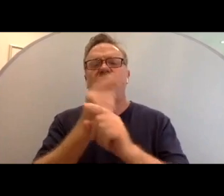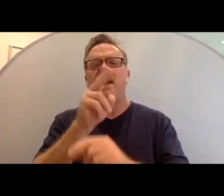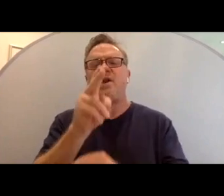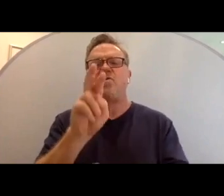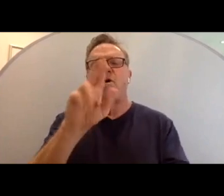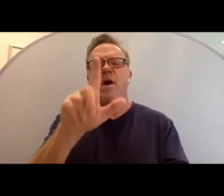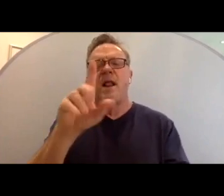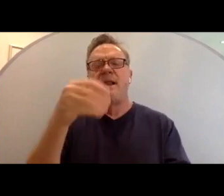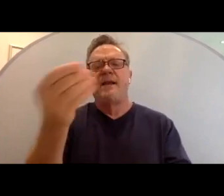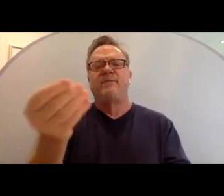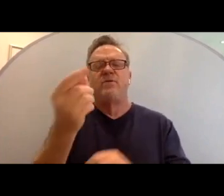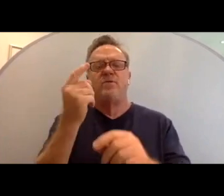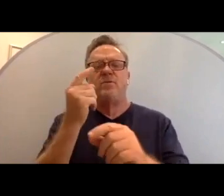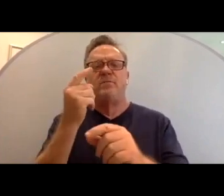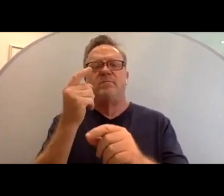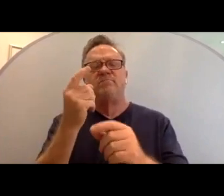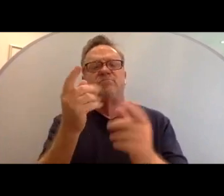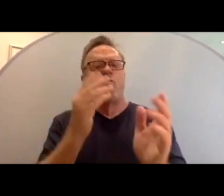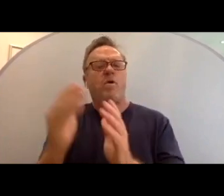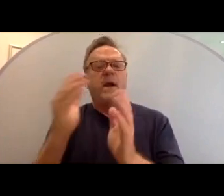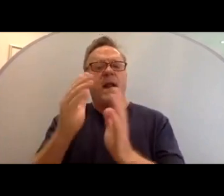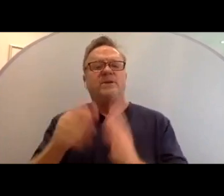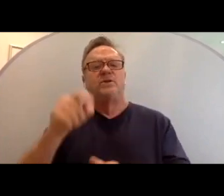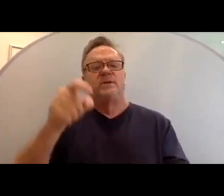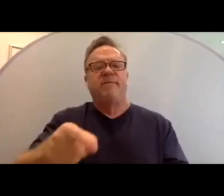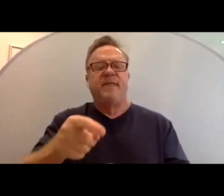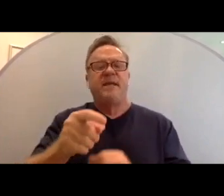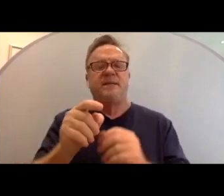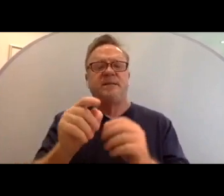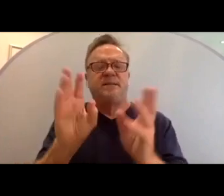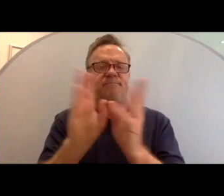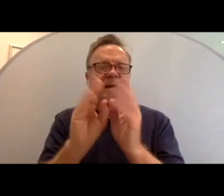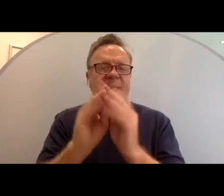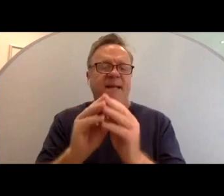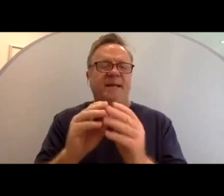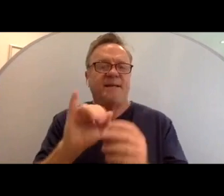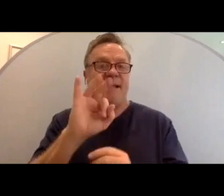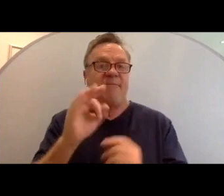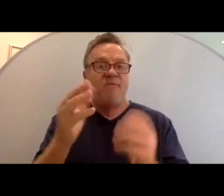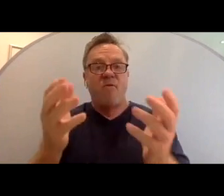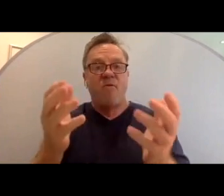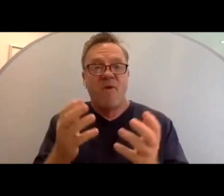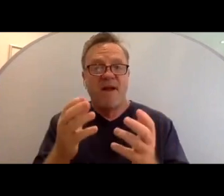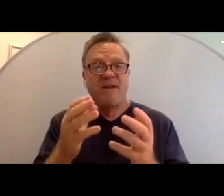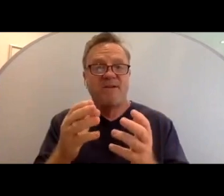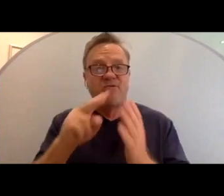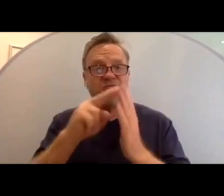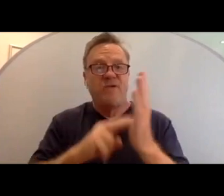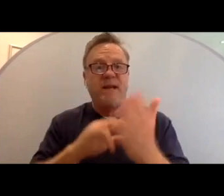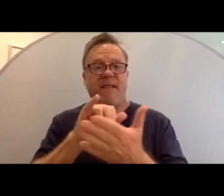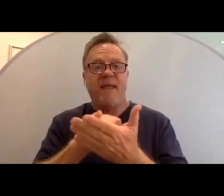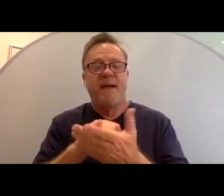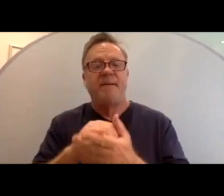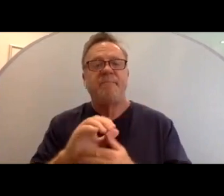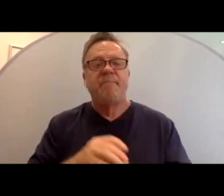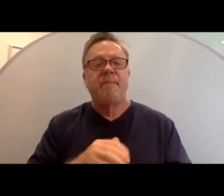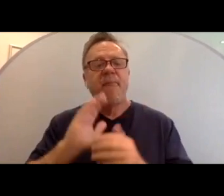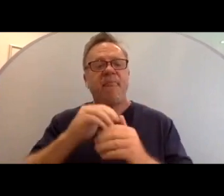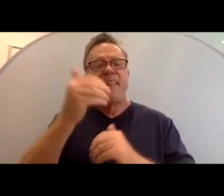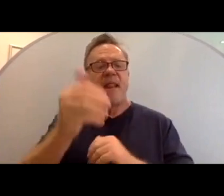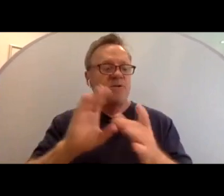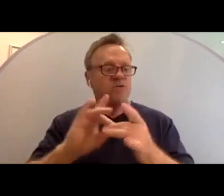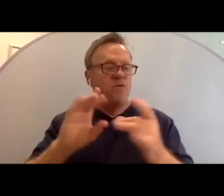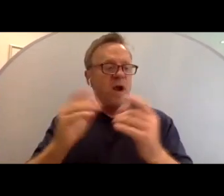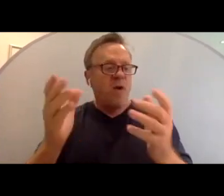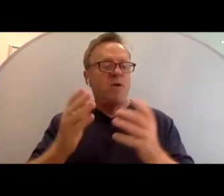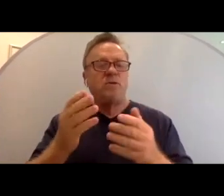organizers of this presentation in case you want to check that out. The next story I want to share real